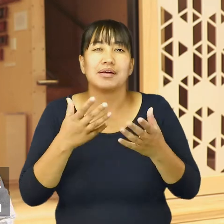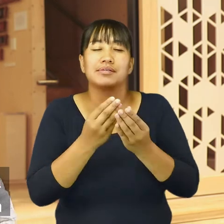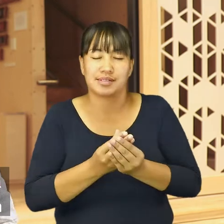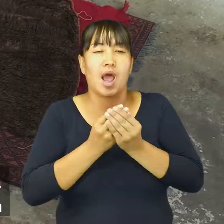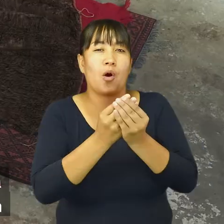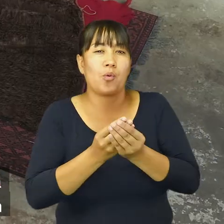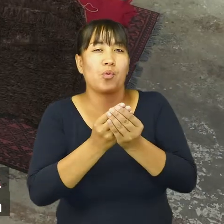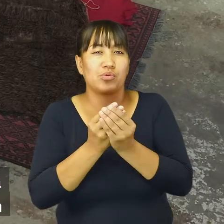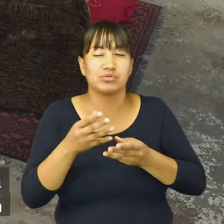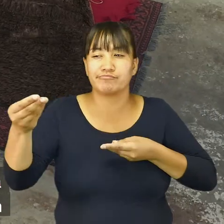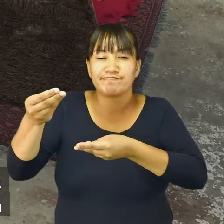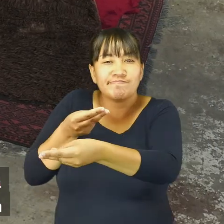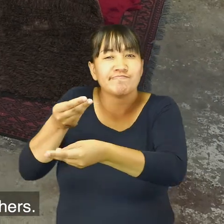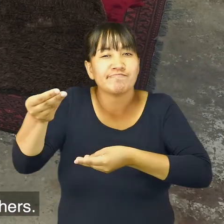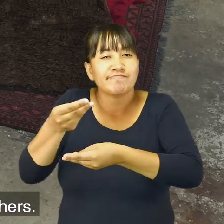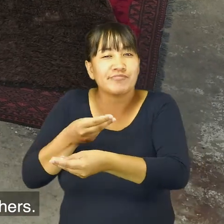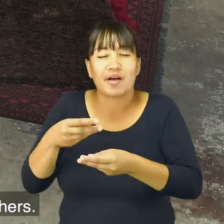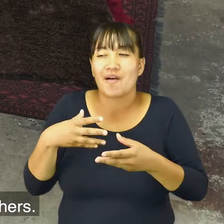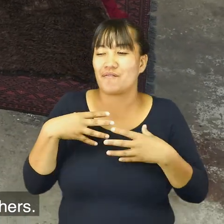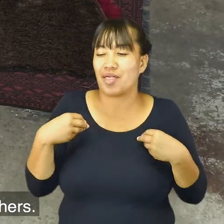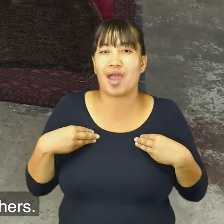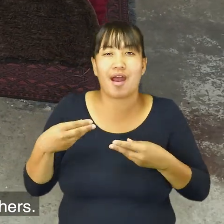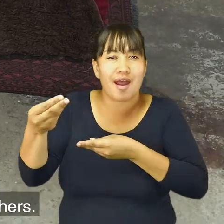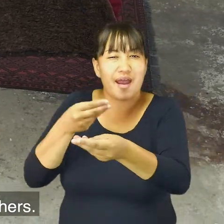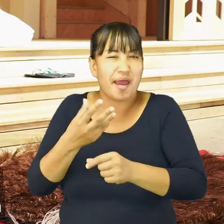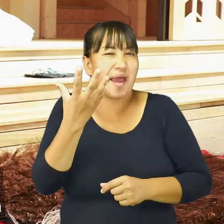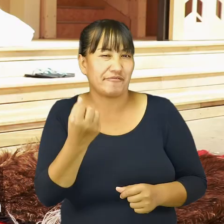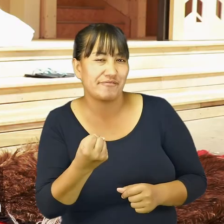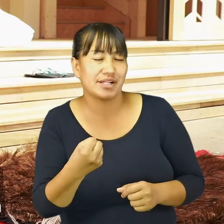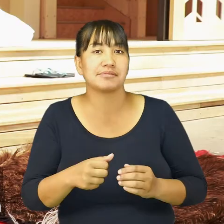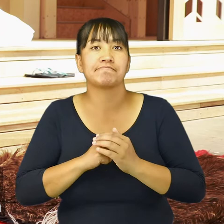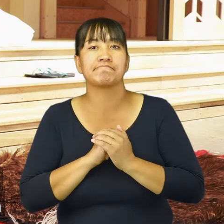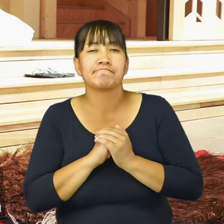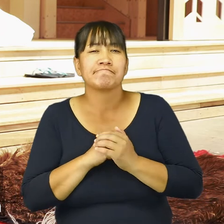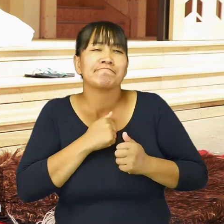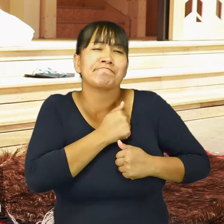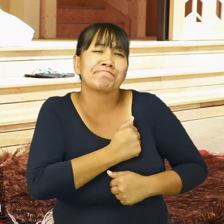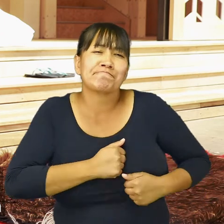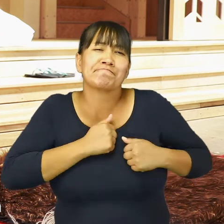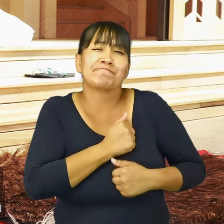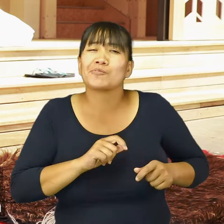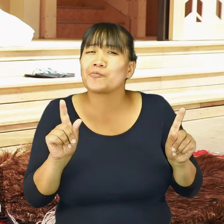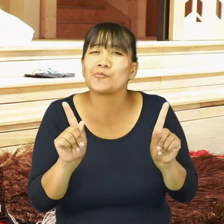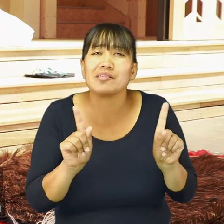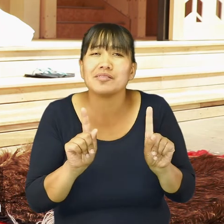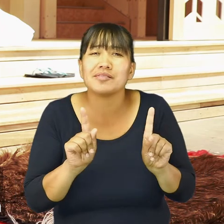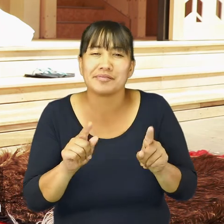there used to be a lot of trading going on with taonga, like kiwi feathers. One passion that I have